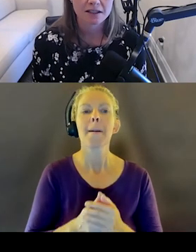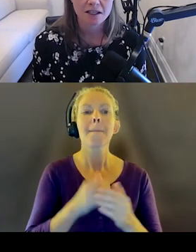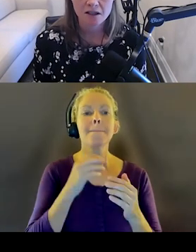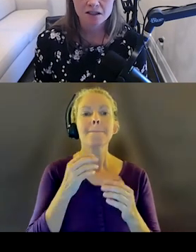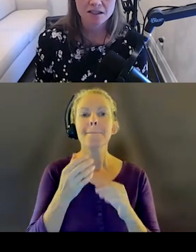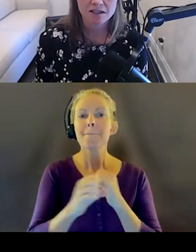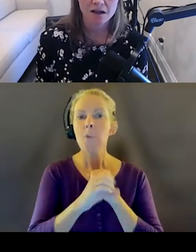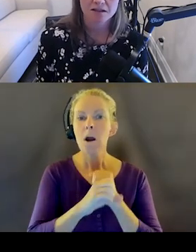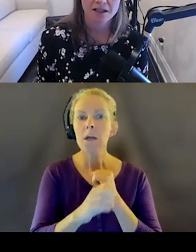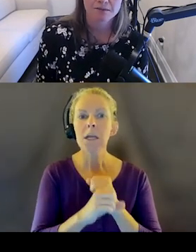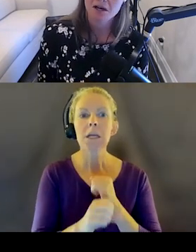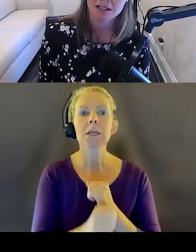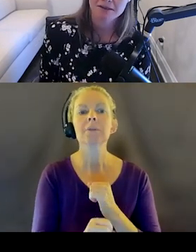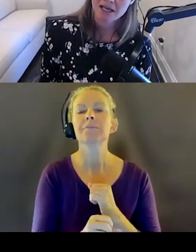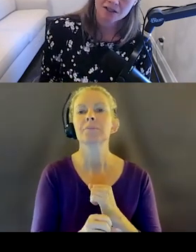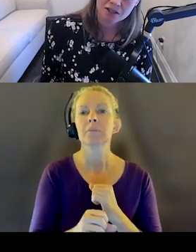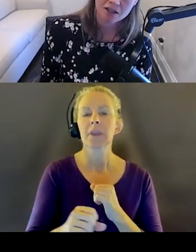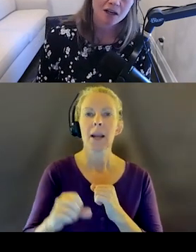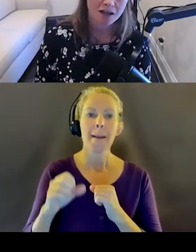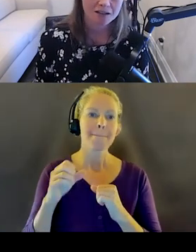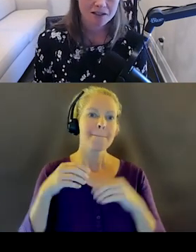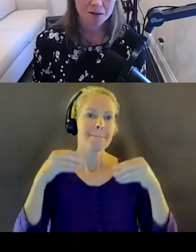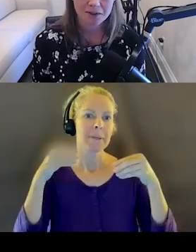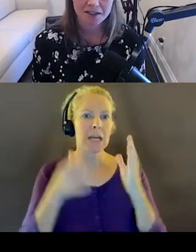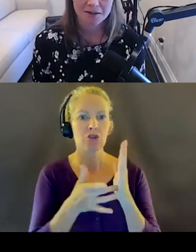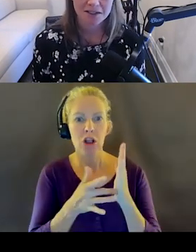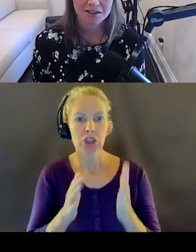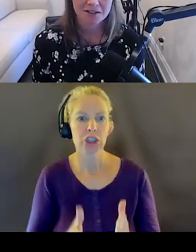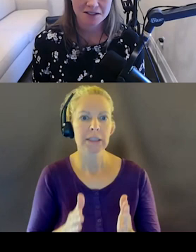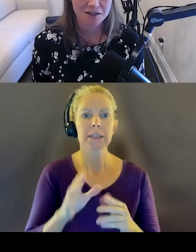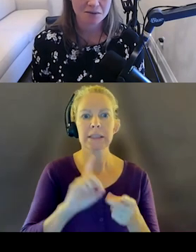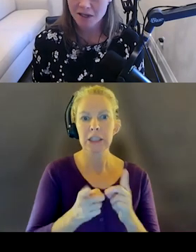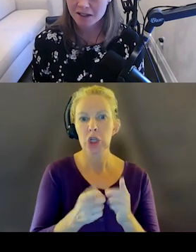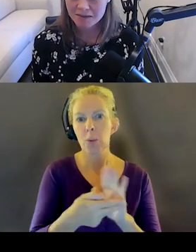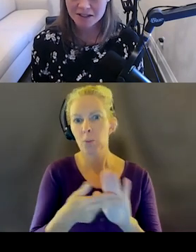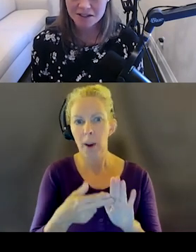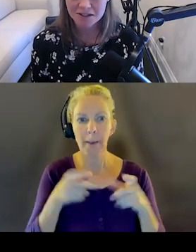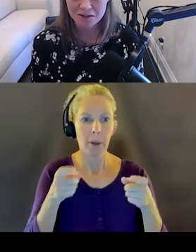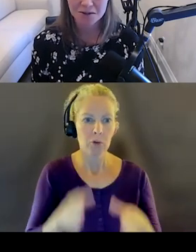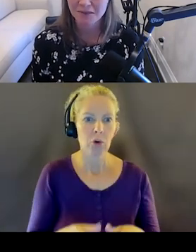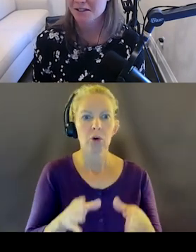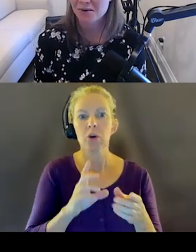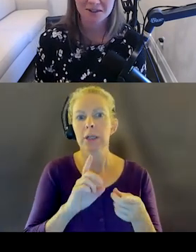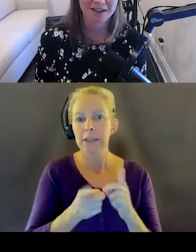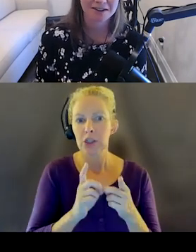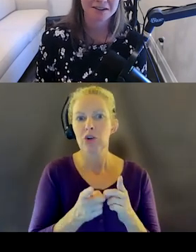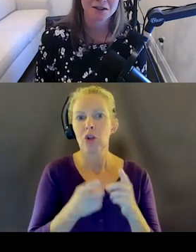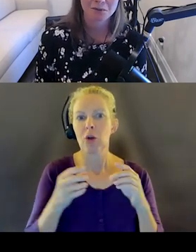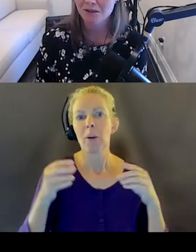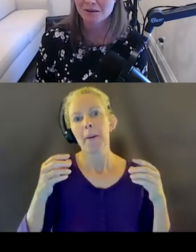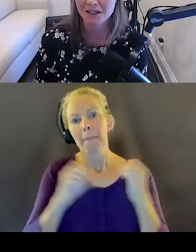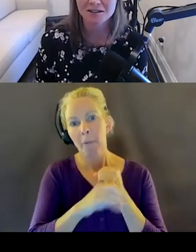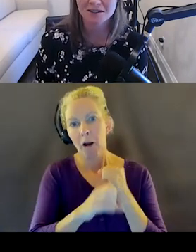marketing technologist, content marketing manager, digital brand manager, digital marketing manager, social media coordinator,